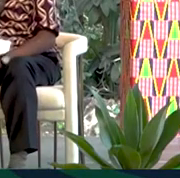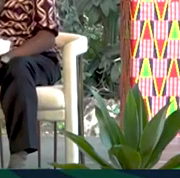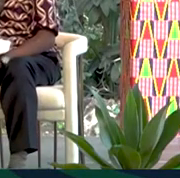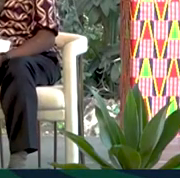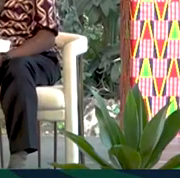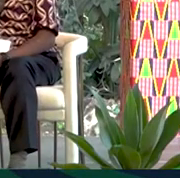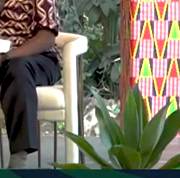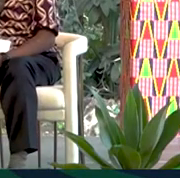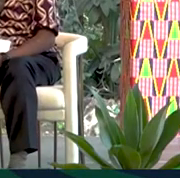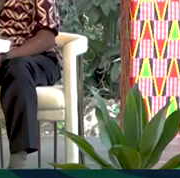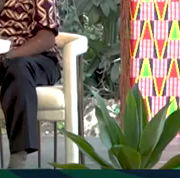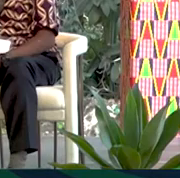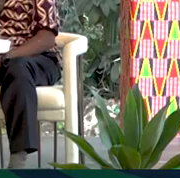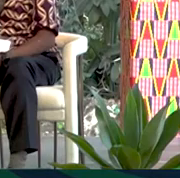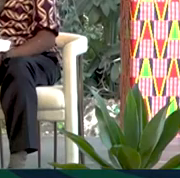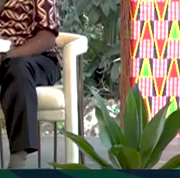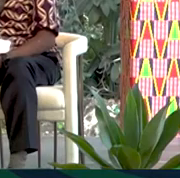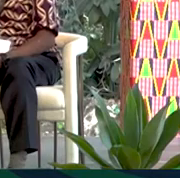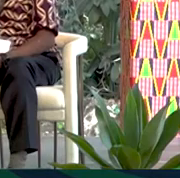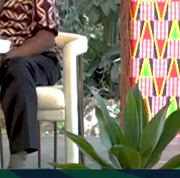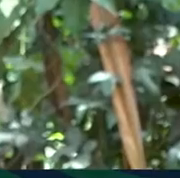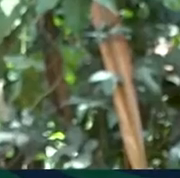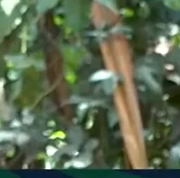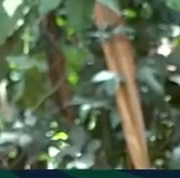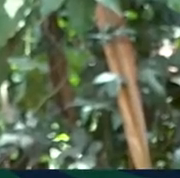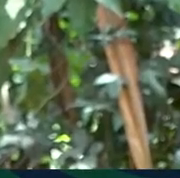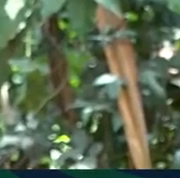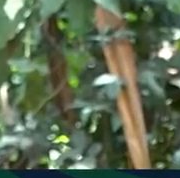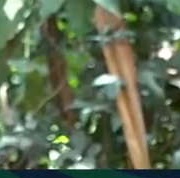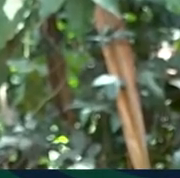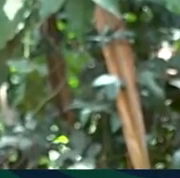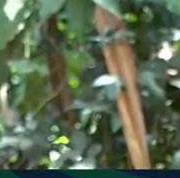use less so on one side and kanga on the other but now we all use kanga and there's